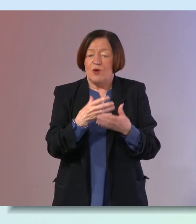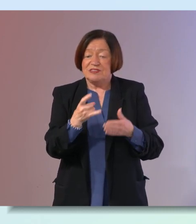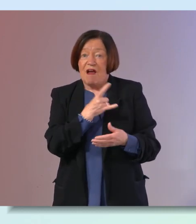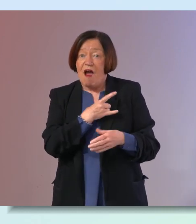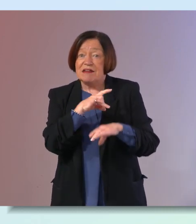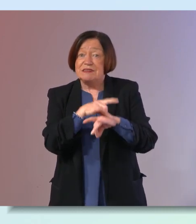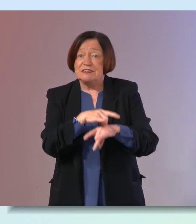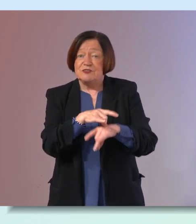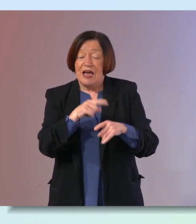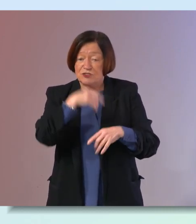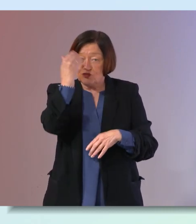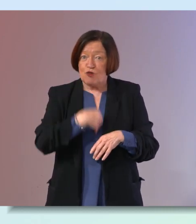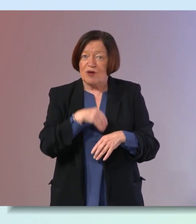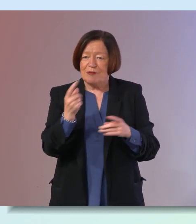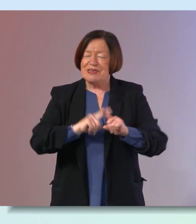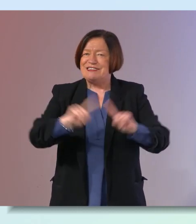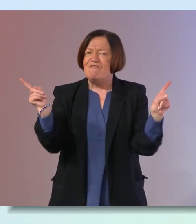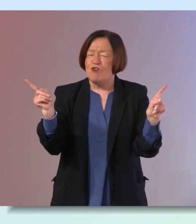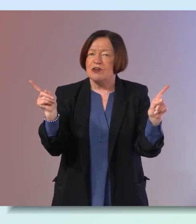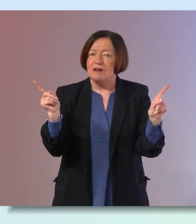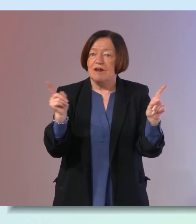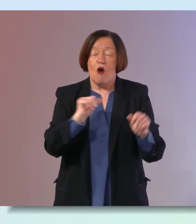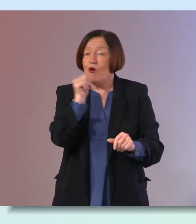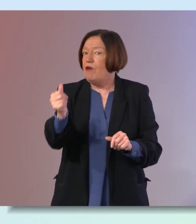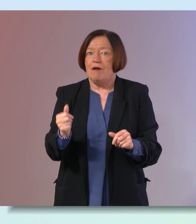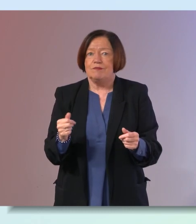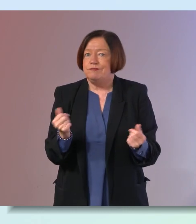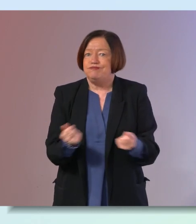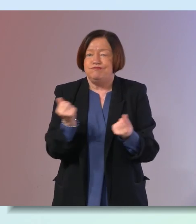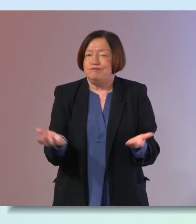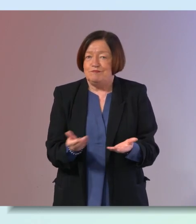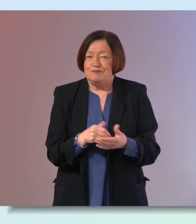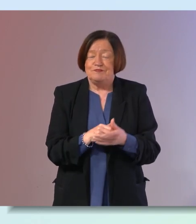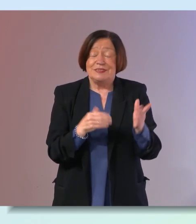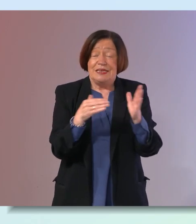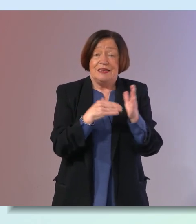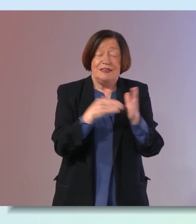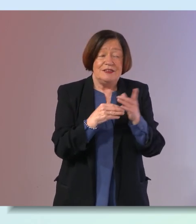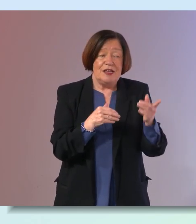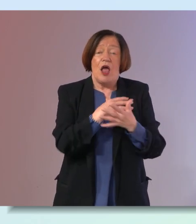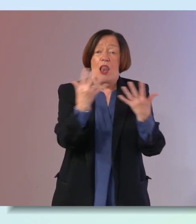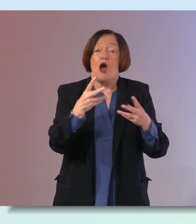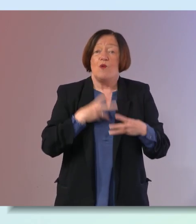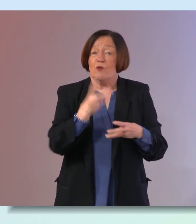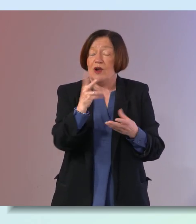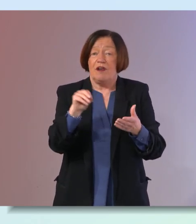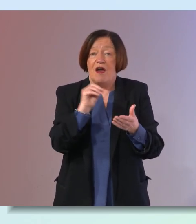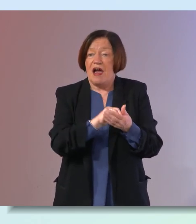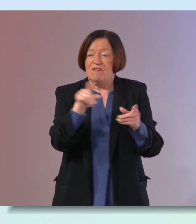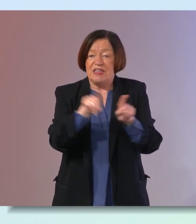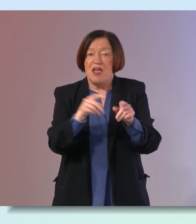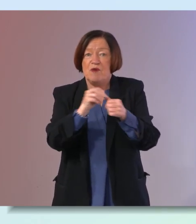disease and stroke can be very different or not there at all yes a lot of women will not have conventional